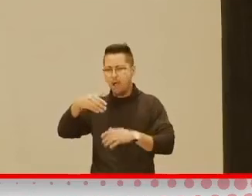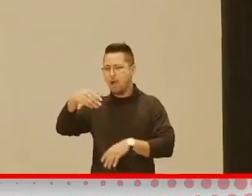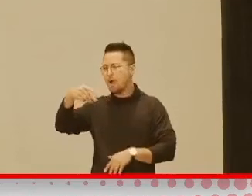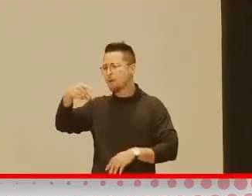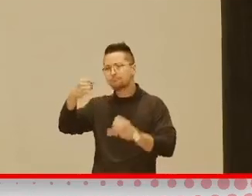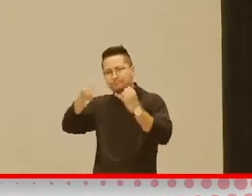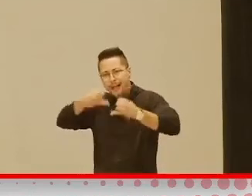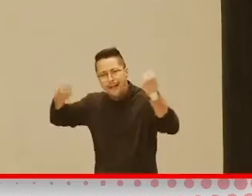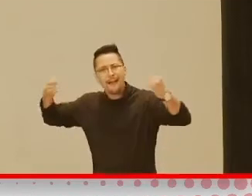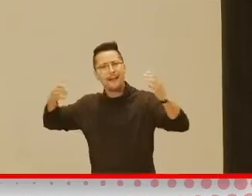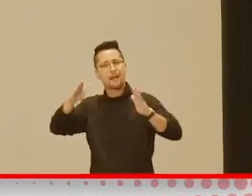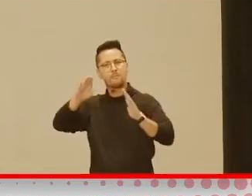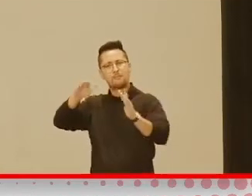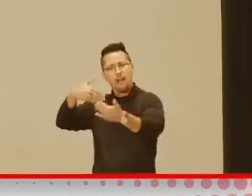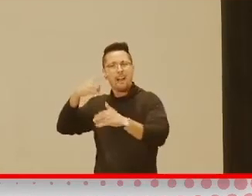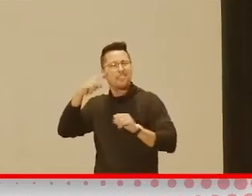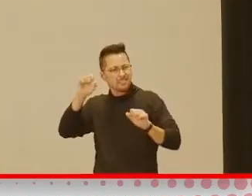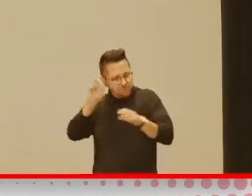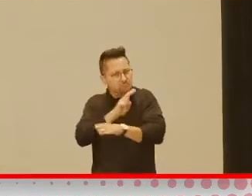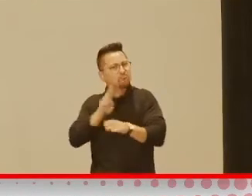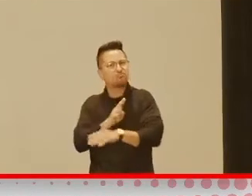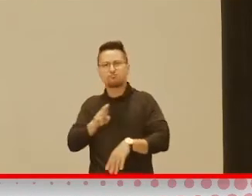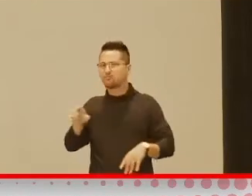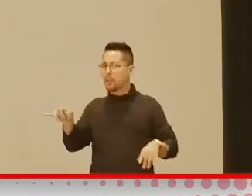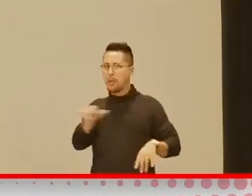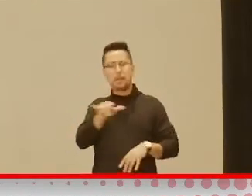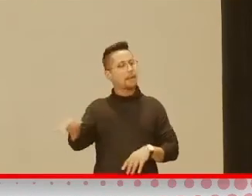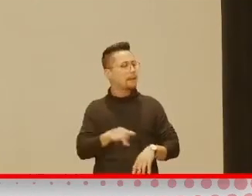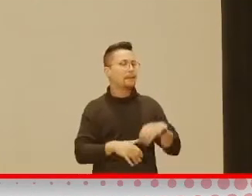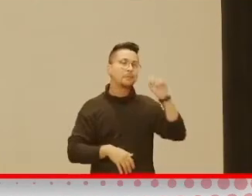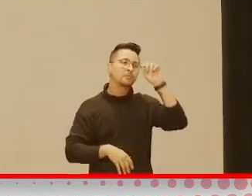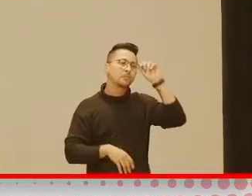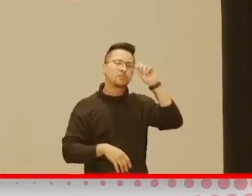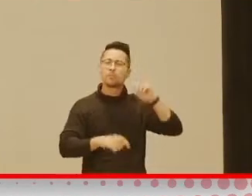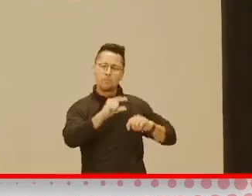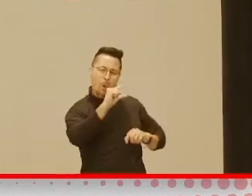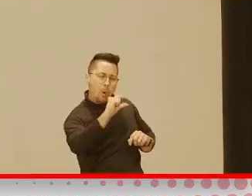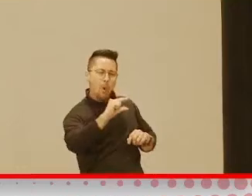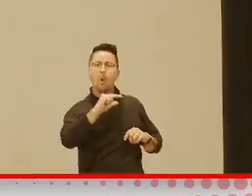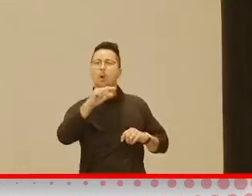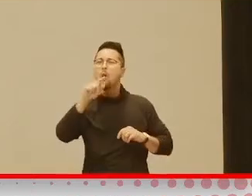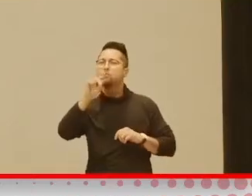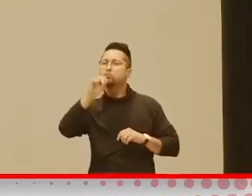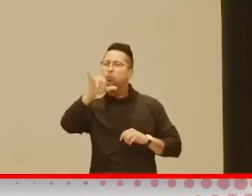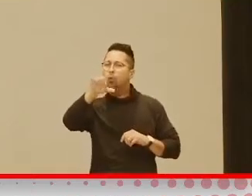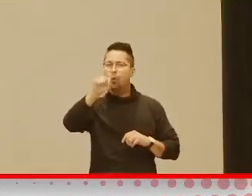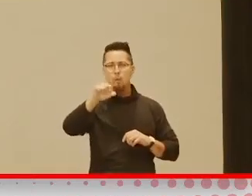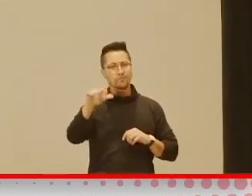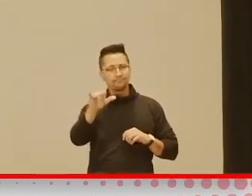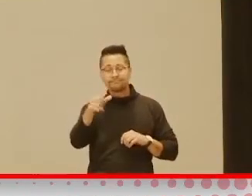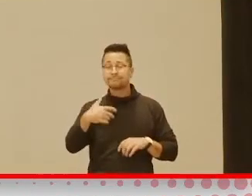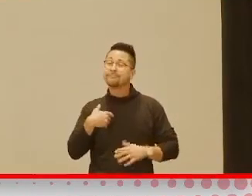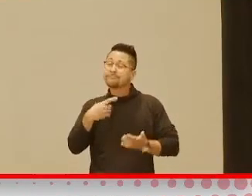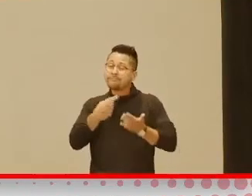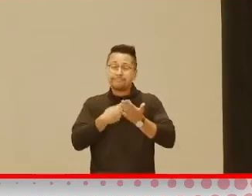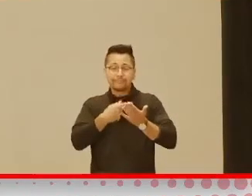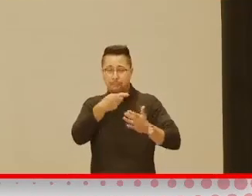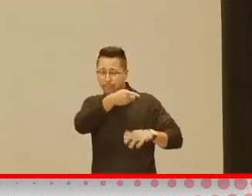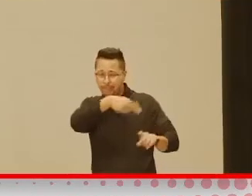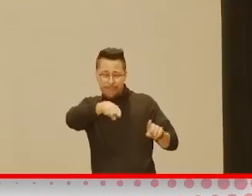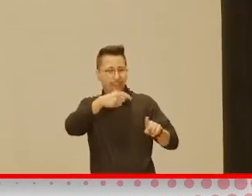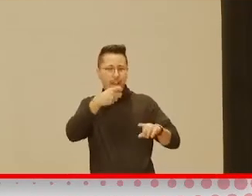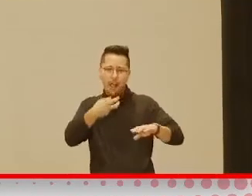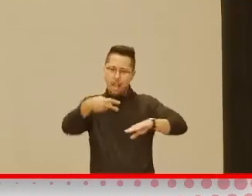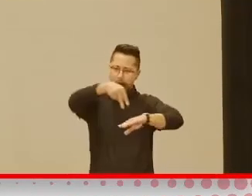of that a little bit later. Action figures. A lot of the little toys, you know, they don't always stand up. And I know